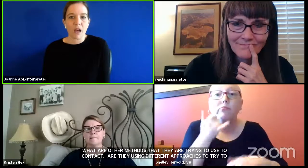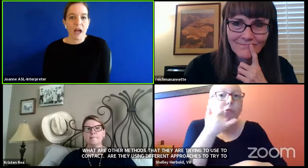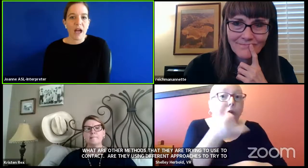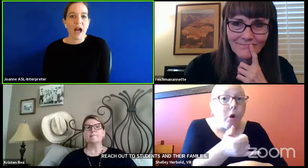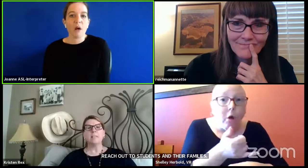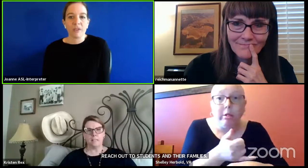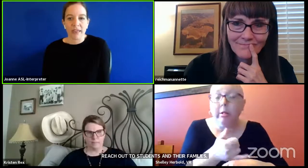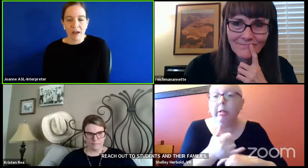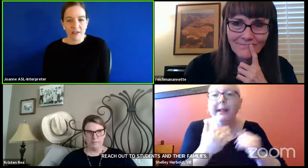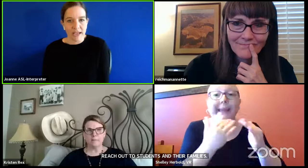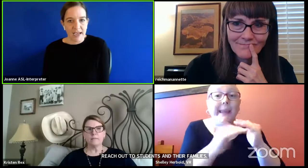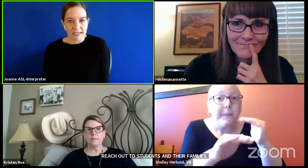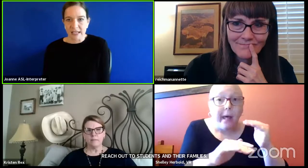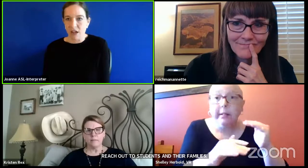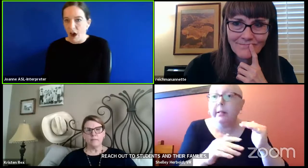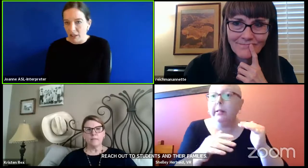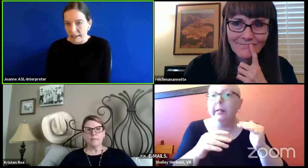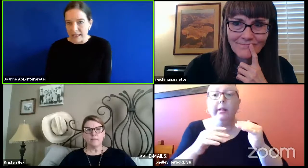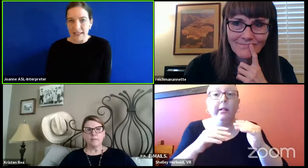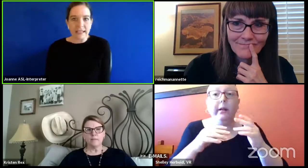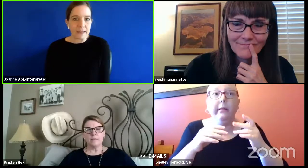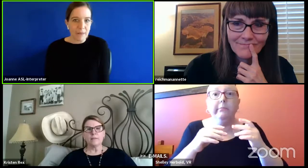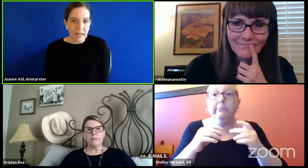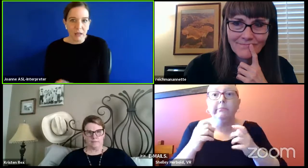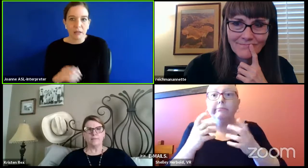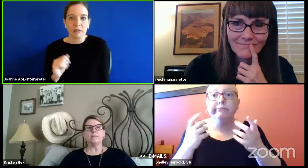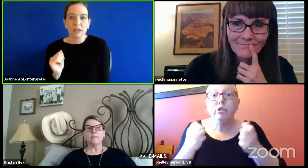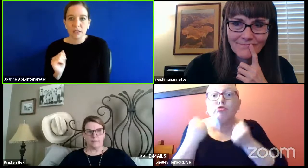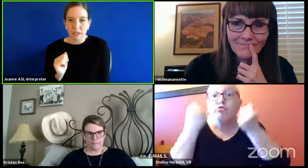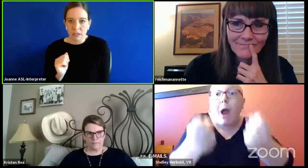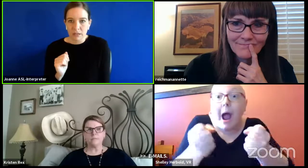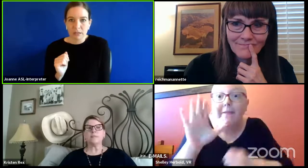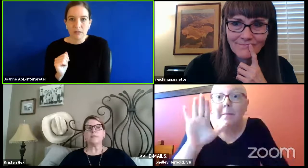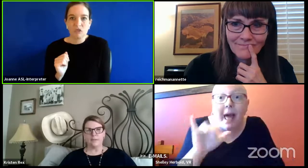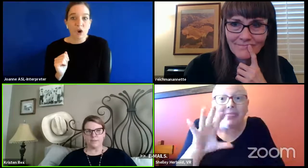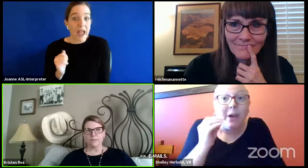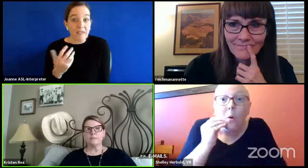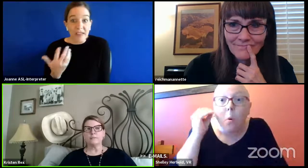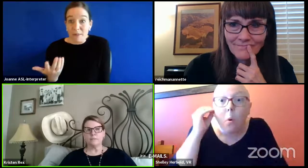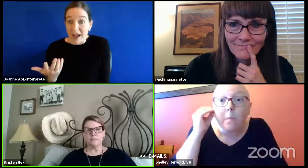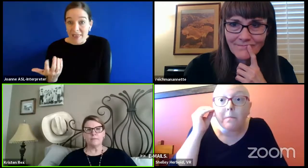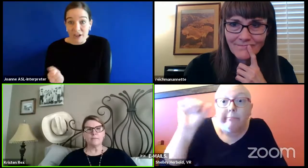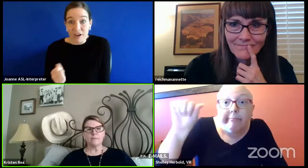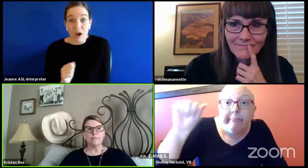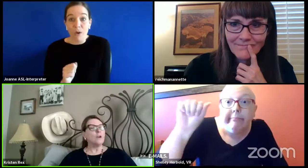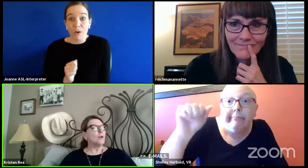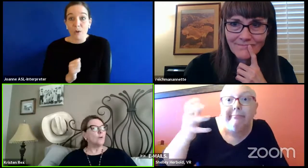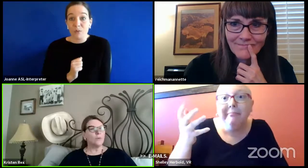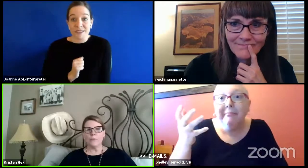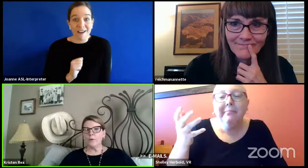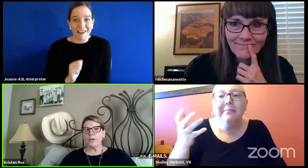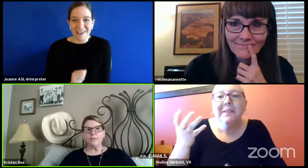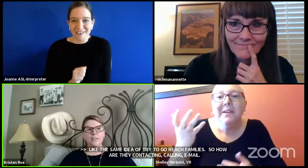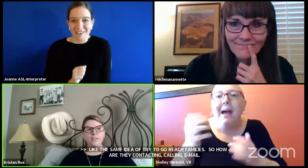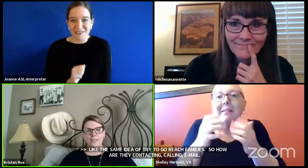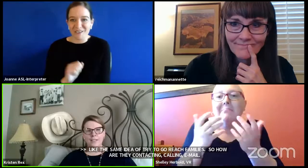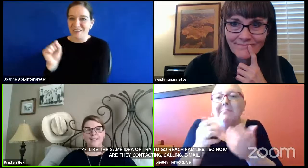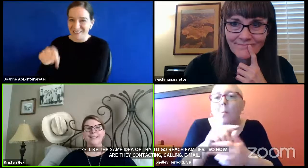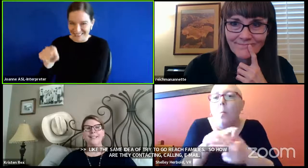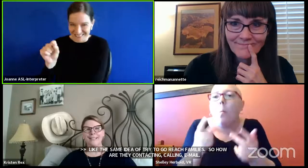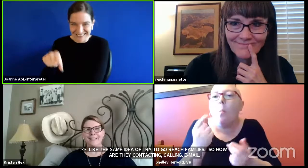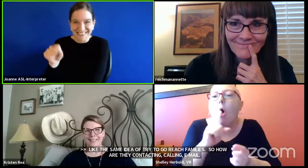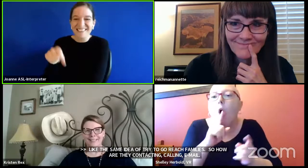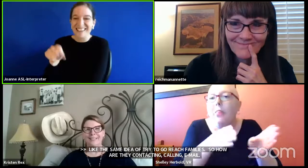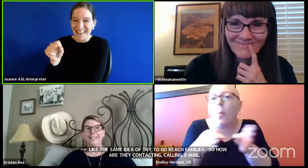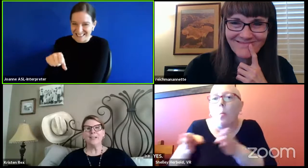So how are they contacting, calling email? Yes. Driving by their homes, whatever the